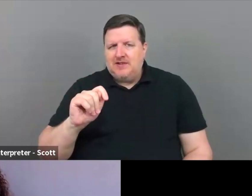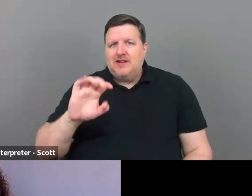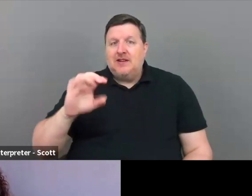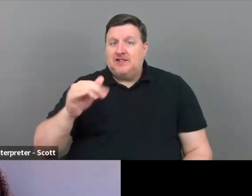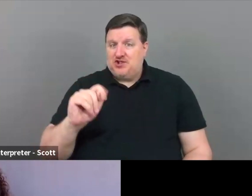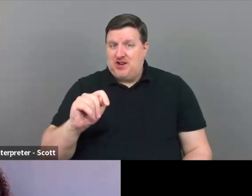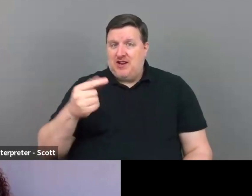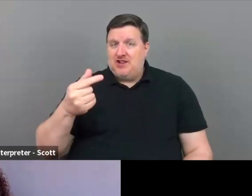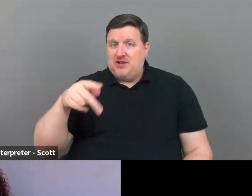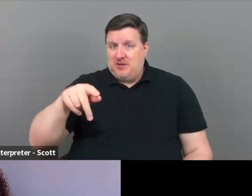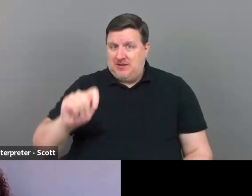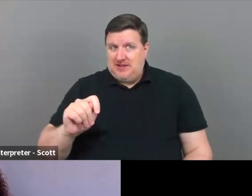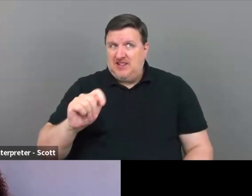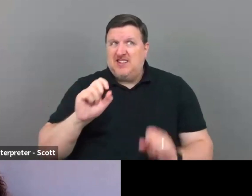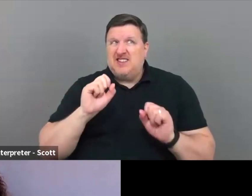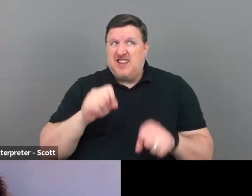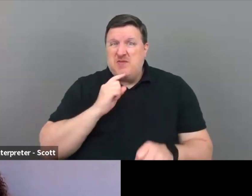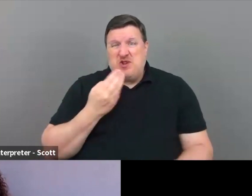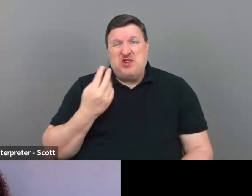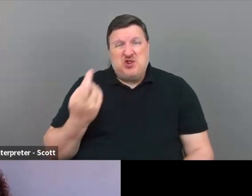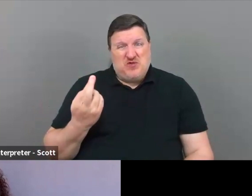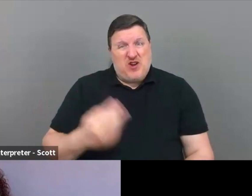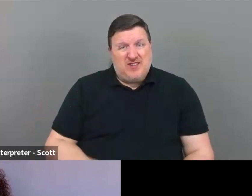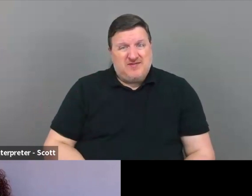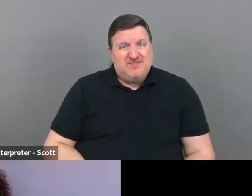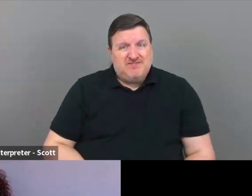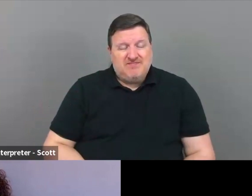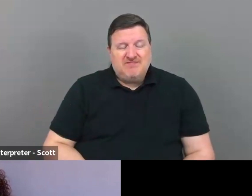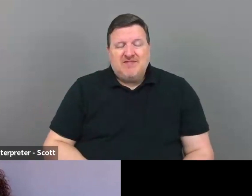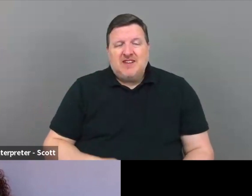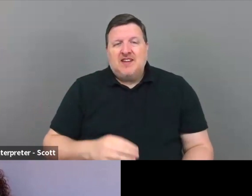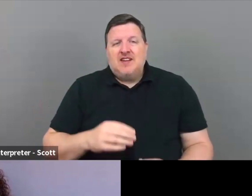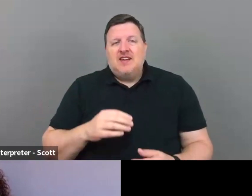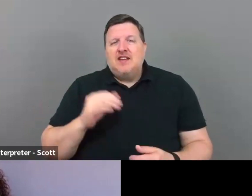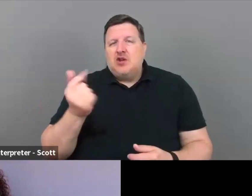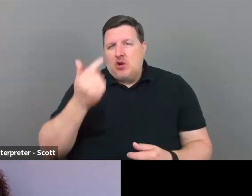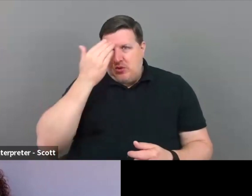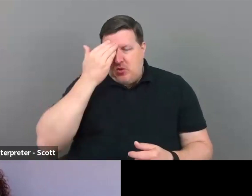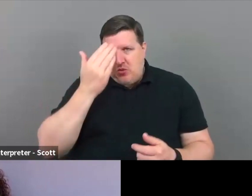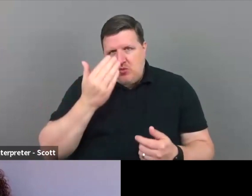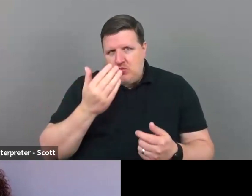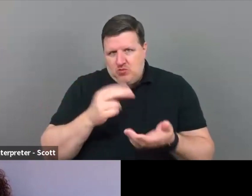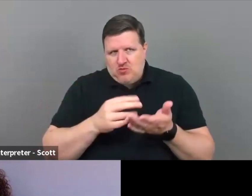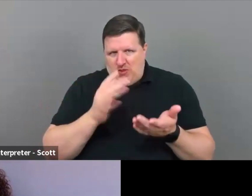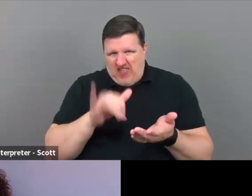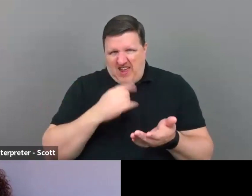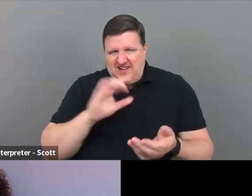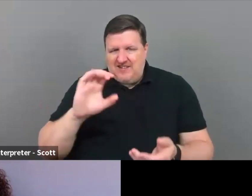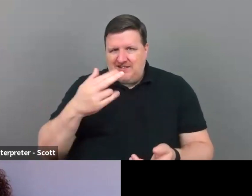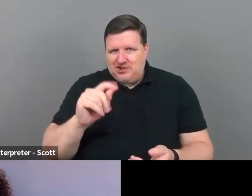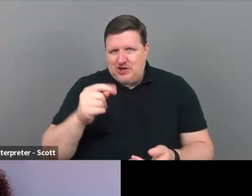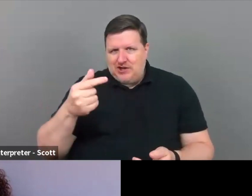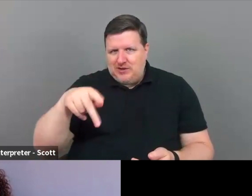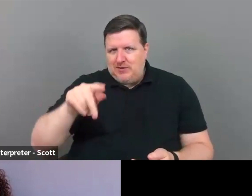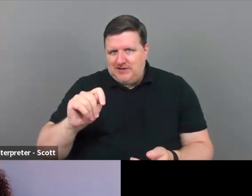Chat, ChatGPT can be your good friend. Um, do y'all know, I hope y'all know what ChatGPT is. It's that